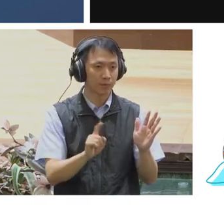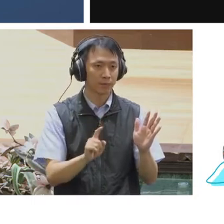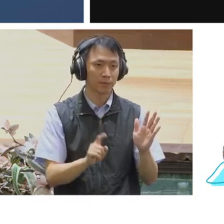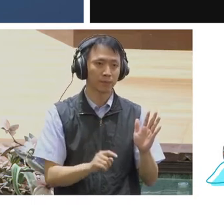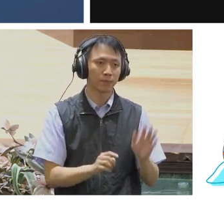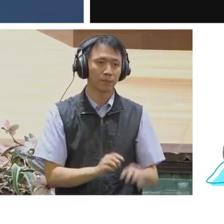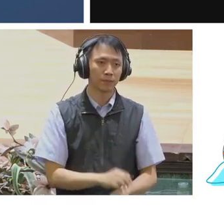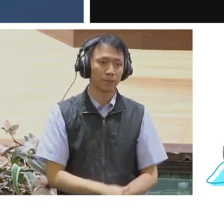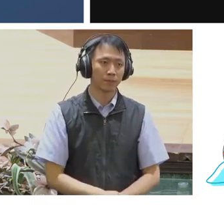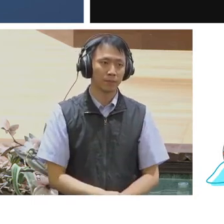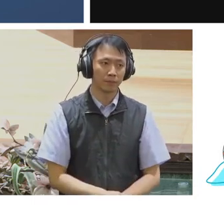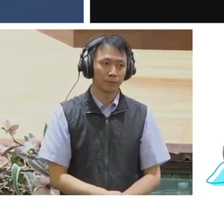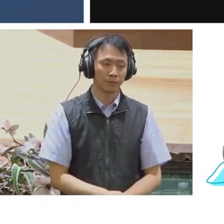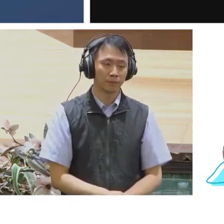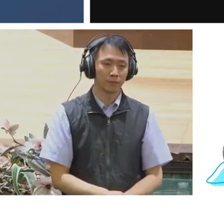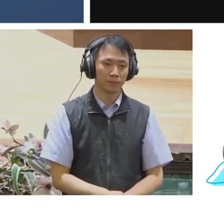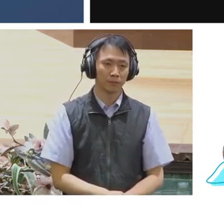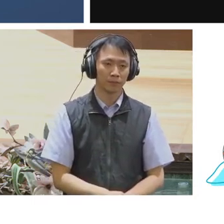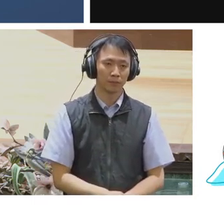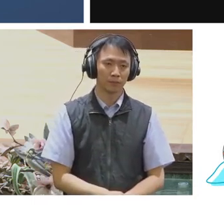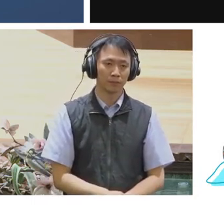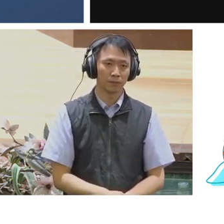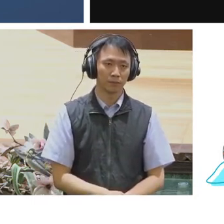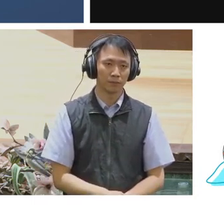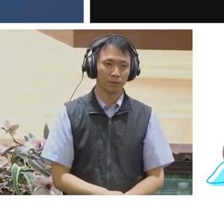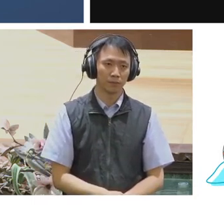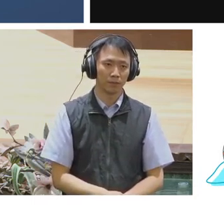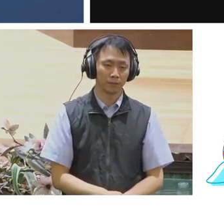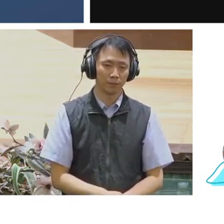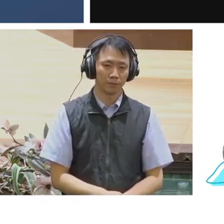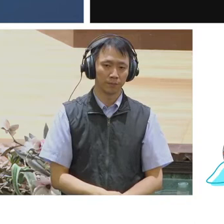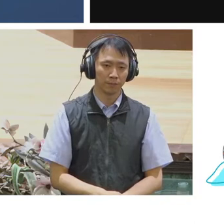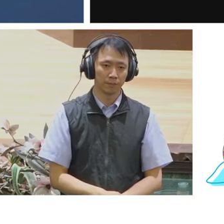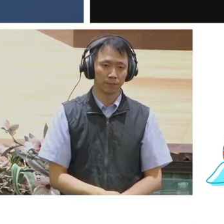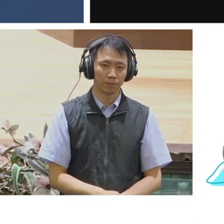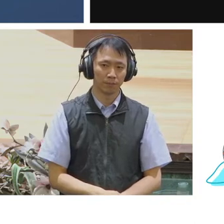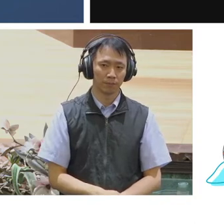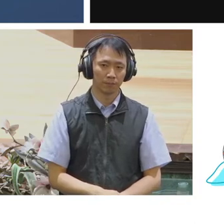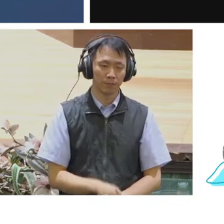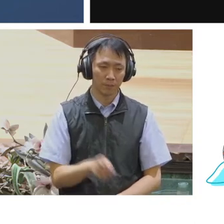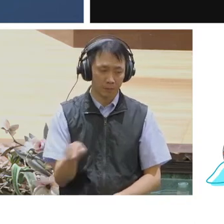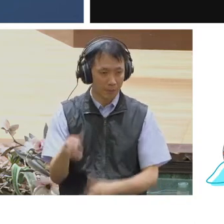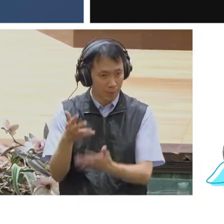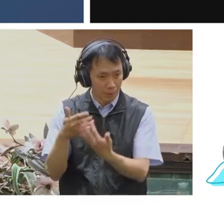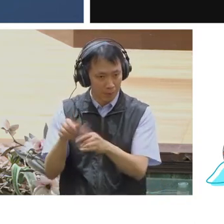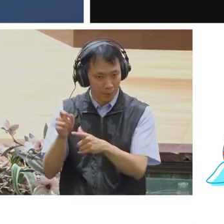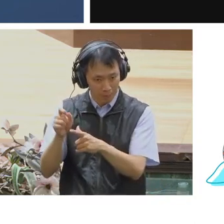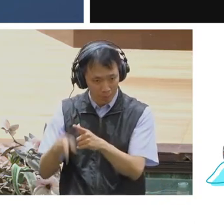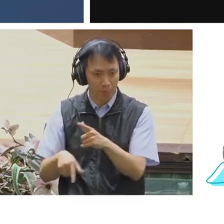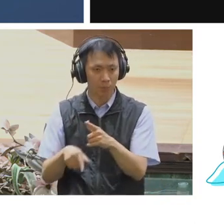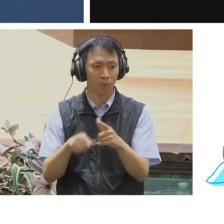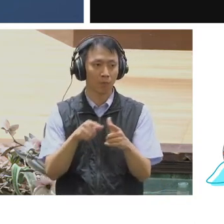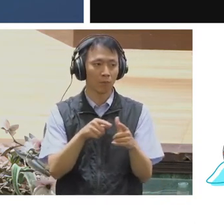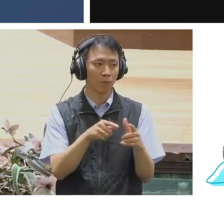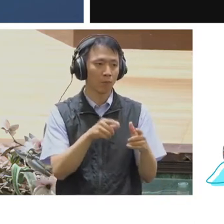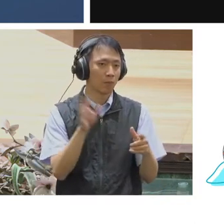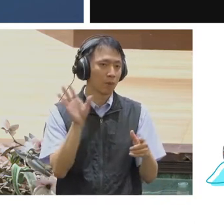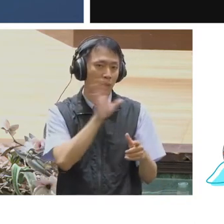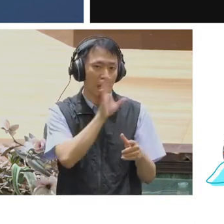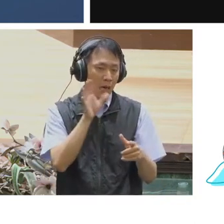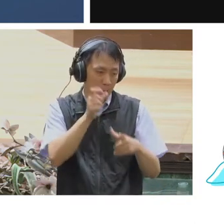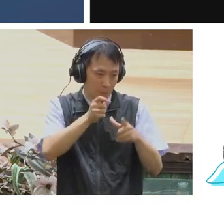in a very similar way that Spotify's usage has demonstrated